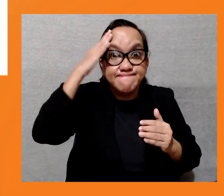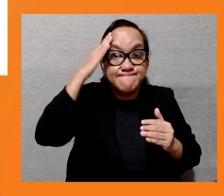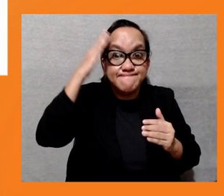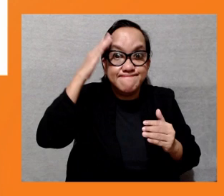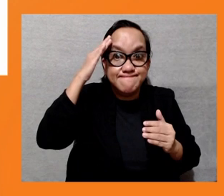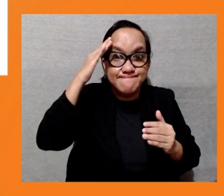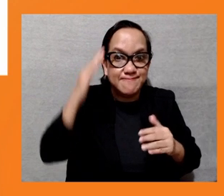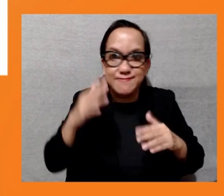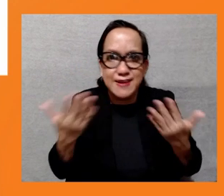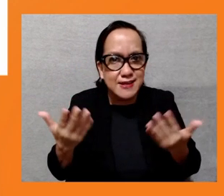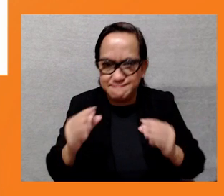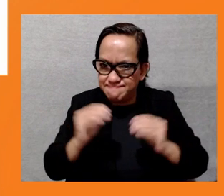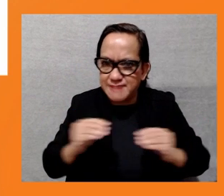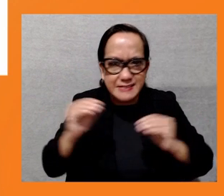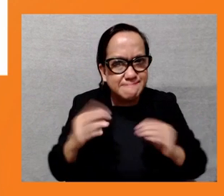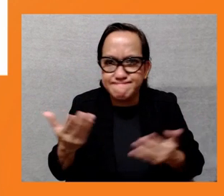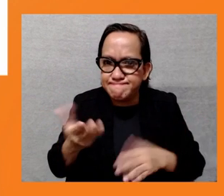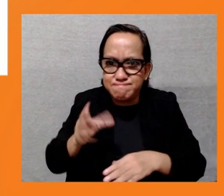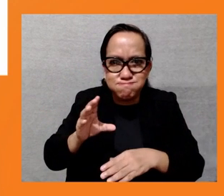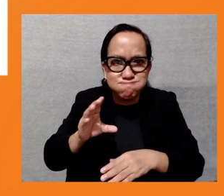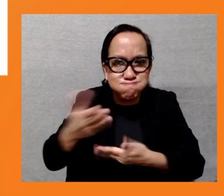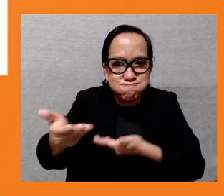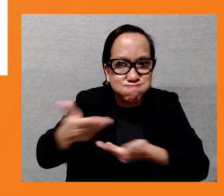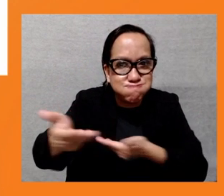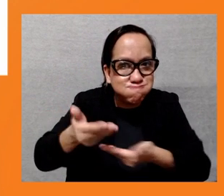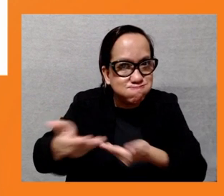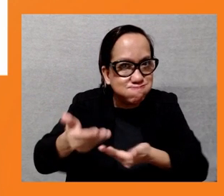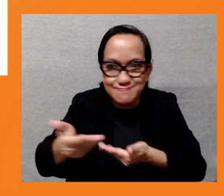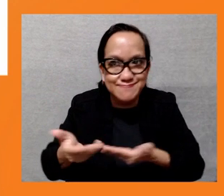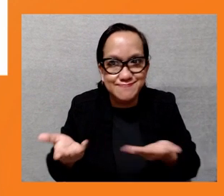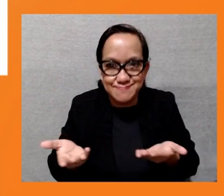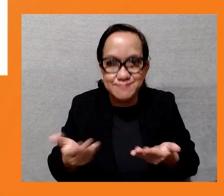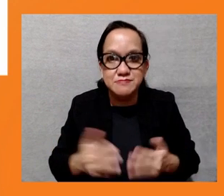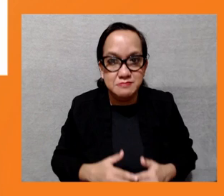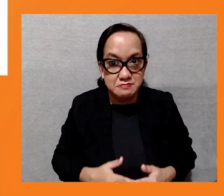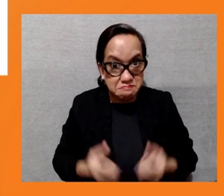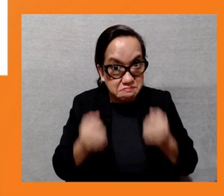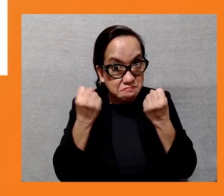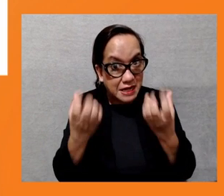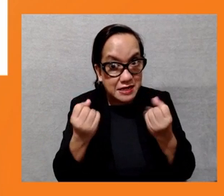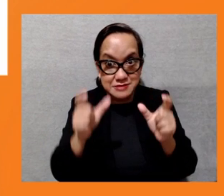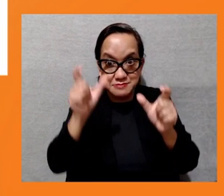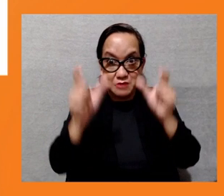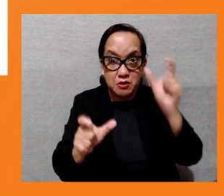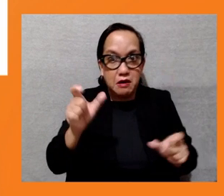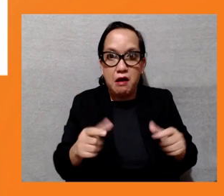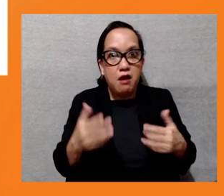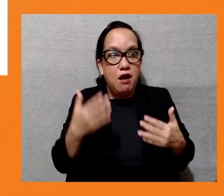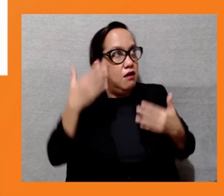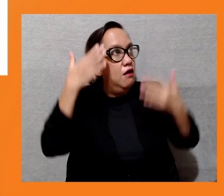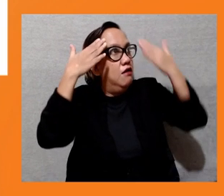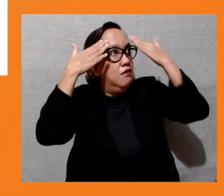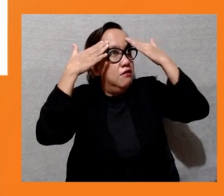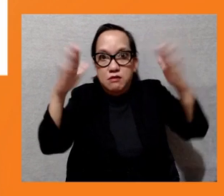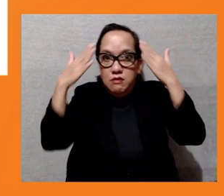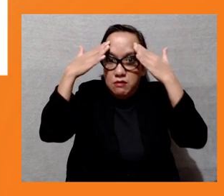is that until now, many of the people don't know about the safeguard policies and also it is because of